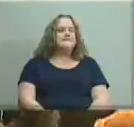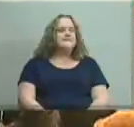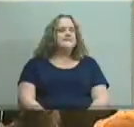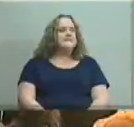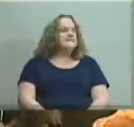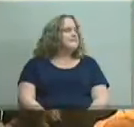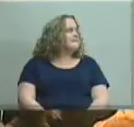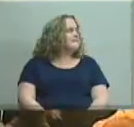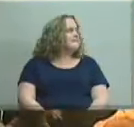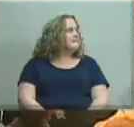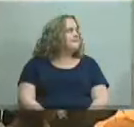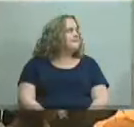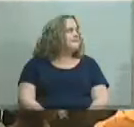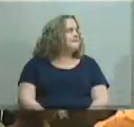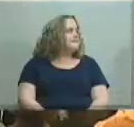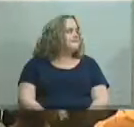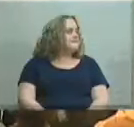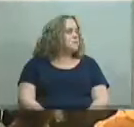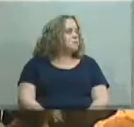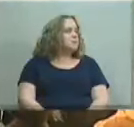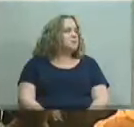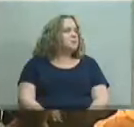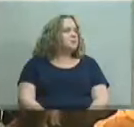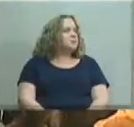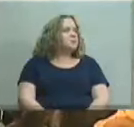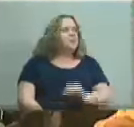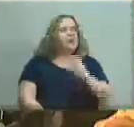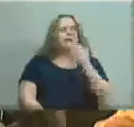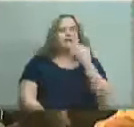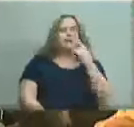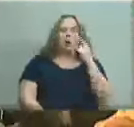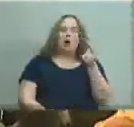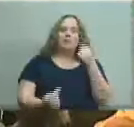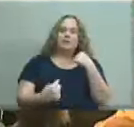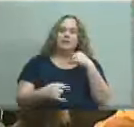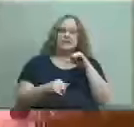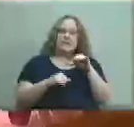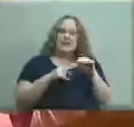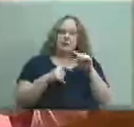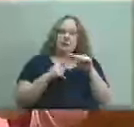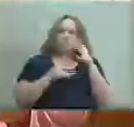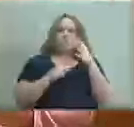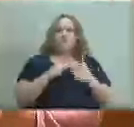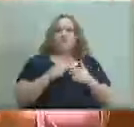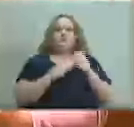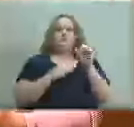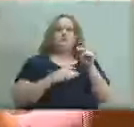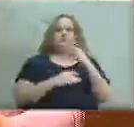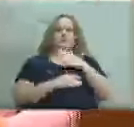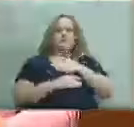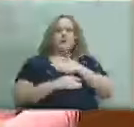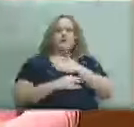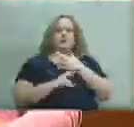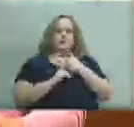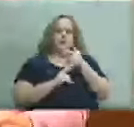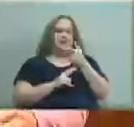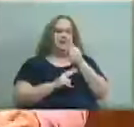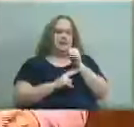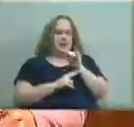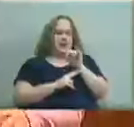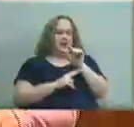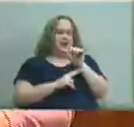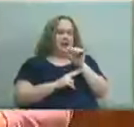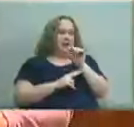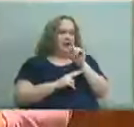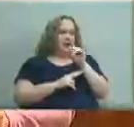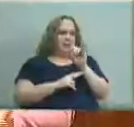thank you for being with us and staying with us to the end thank you my name is gay adelman i am here on behalf